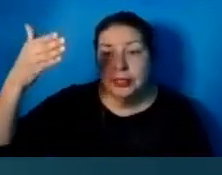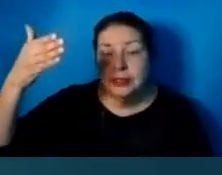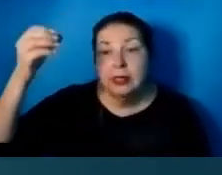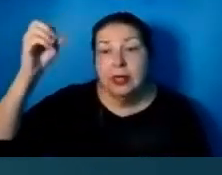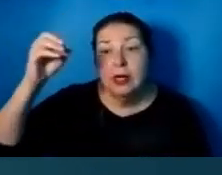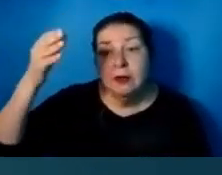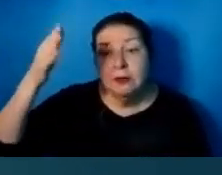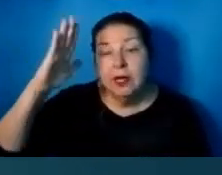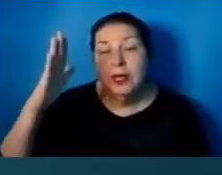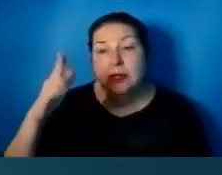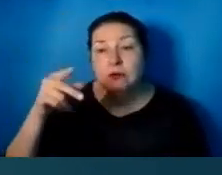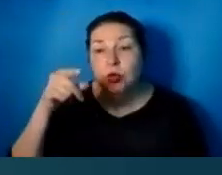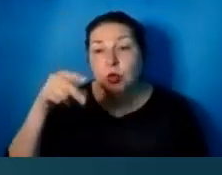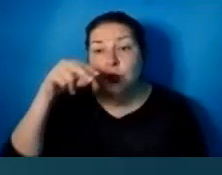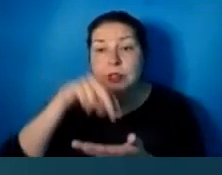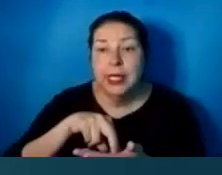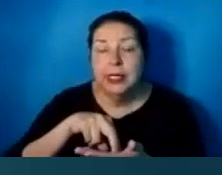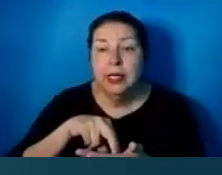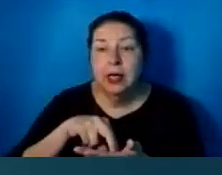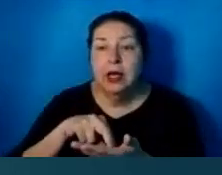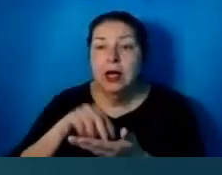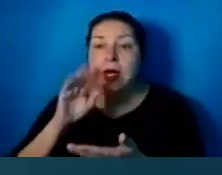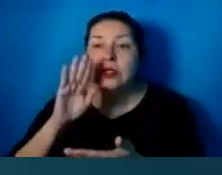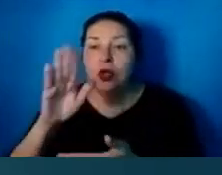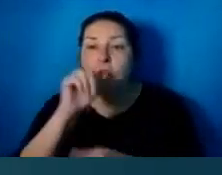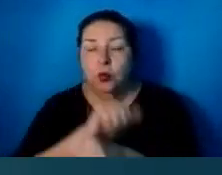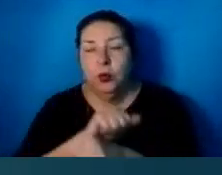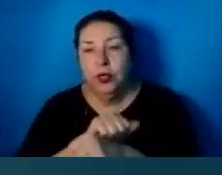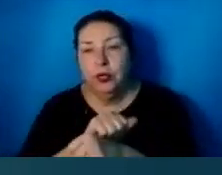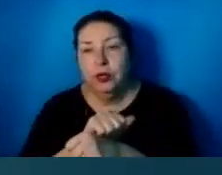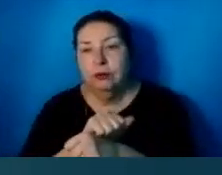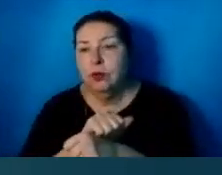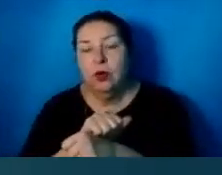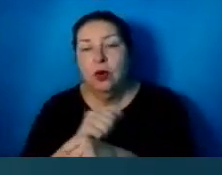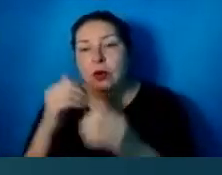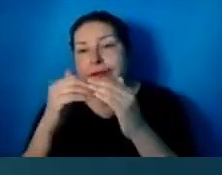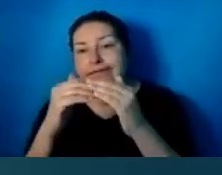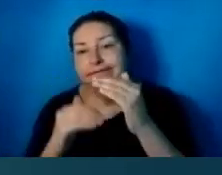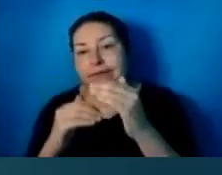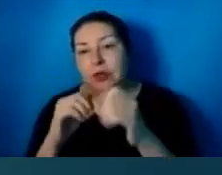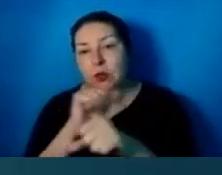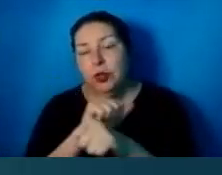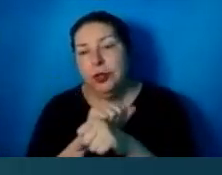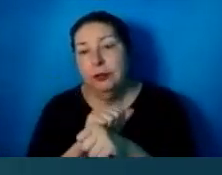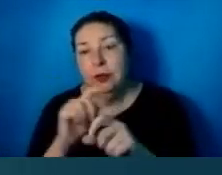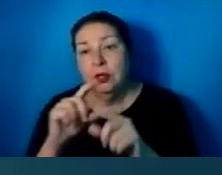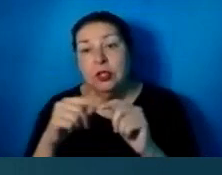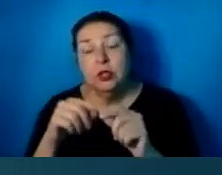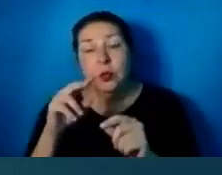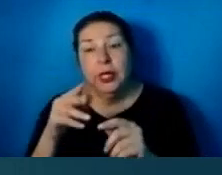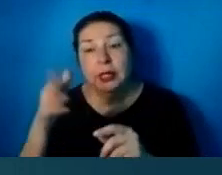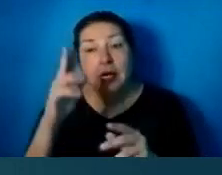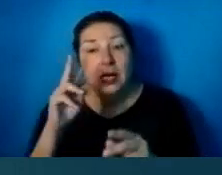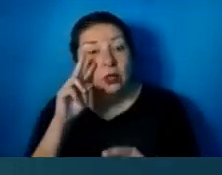on your own merit or lack thereof. And when God looks at you and